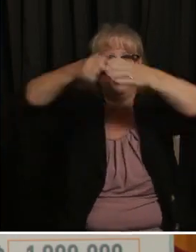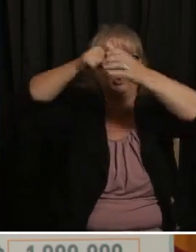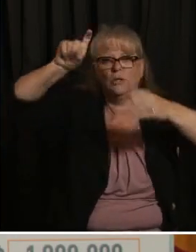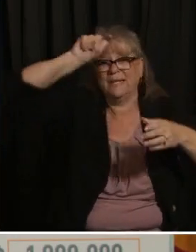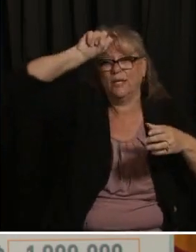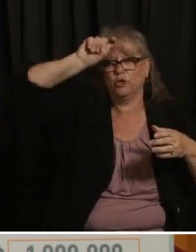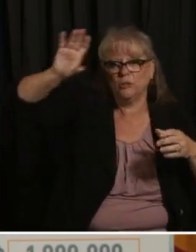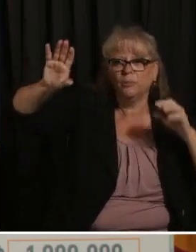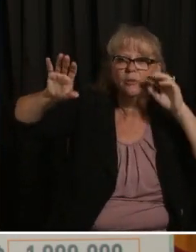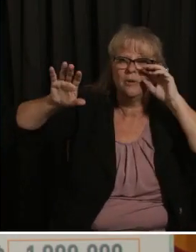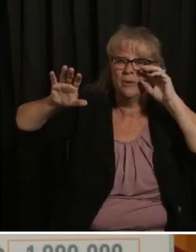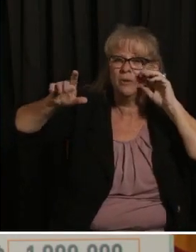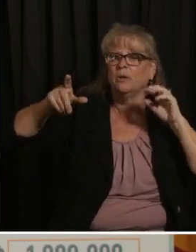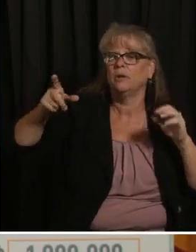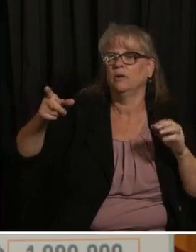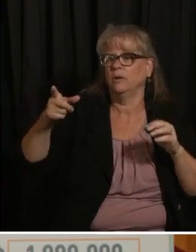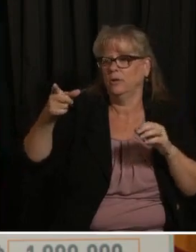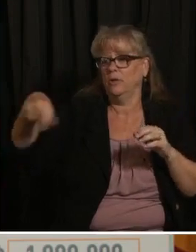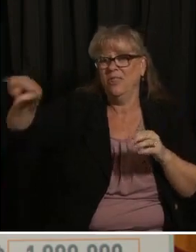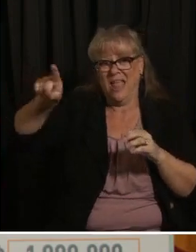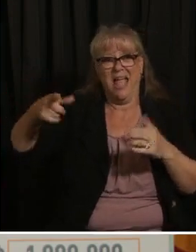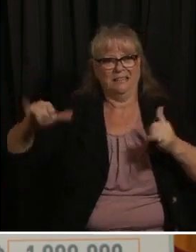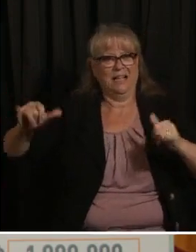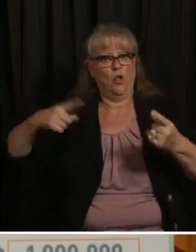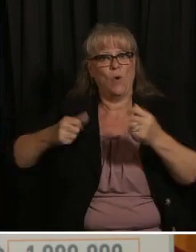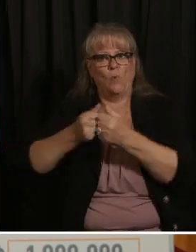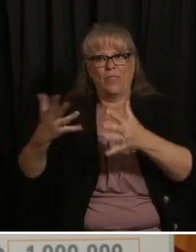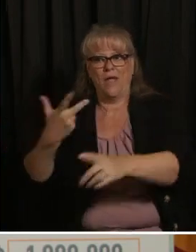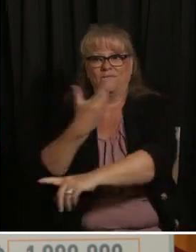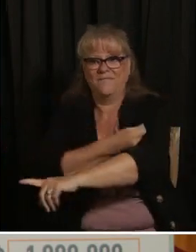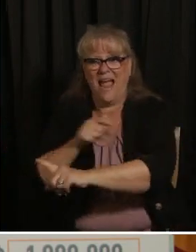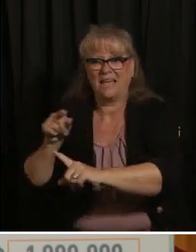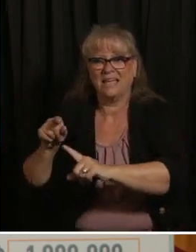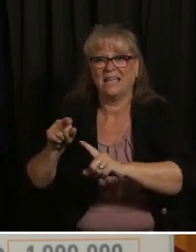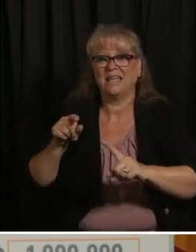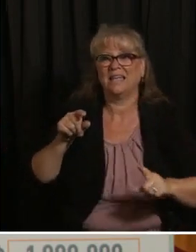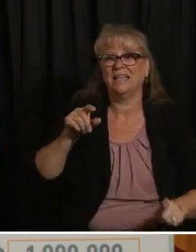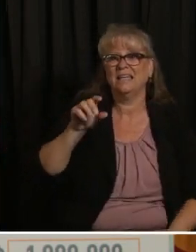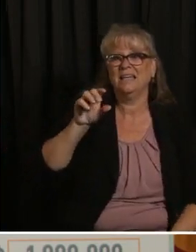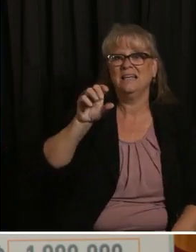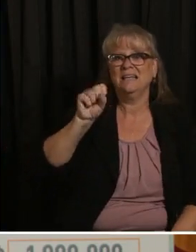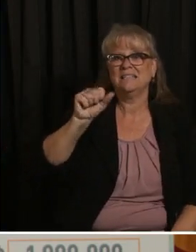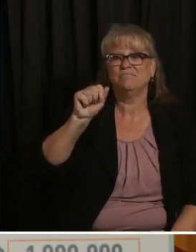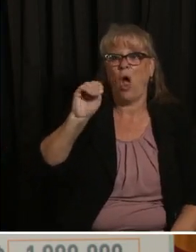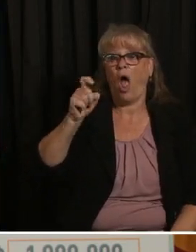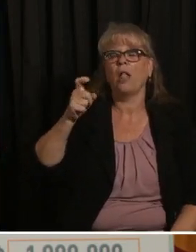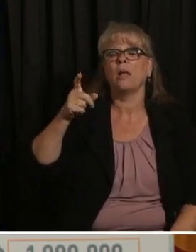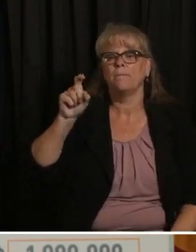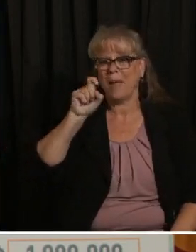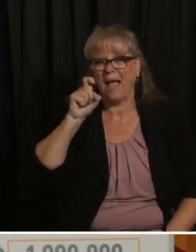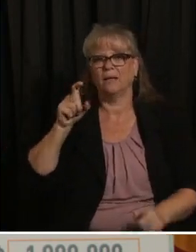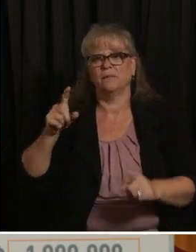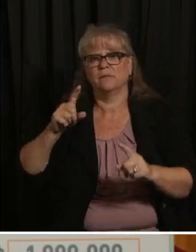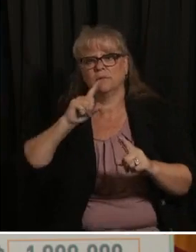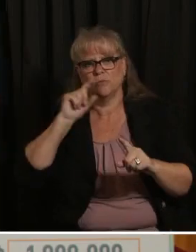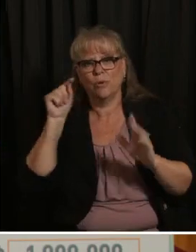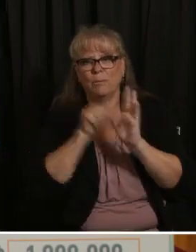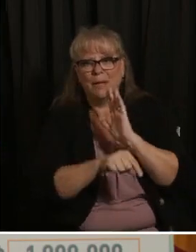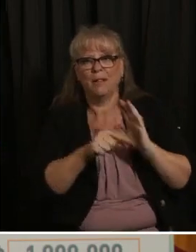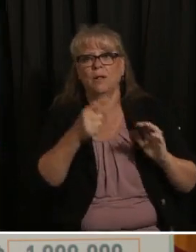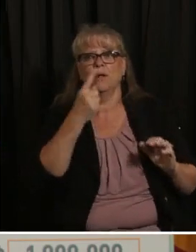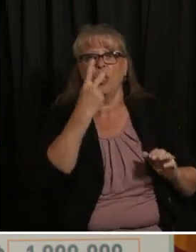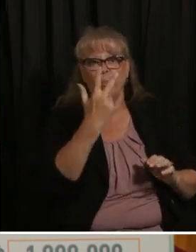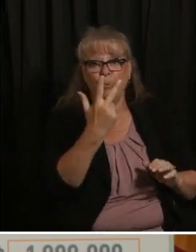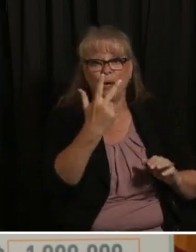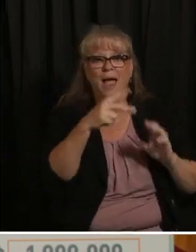smallpox used to kill three out of ten people polio would kill or maim paralyze half a